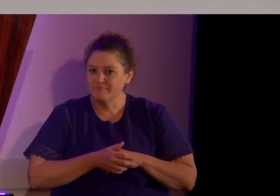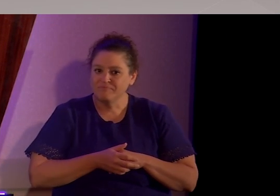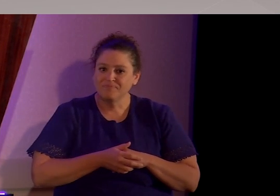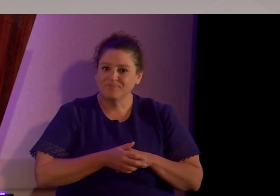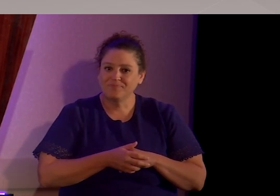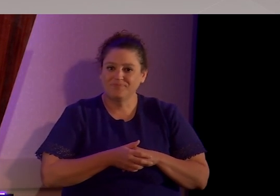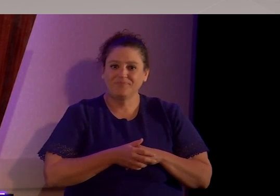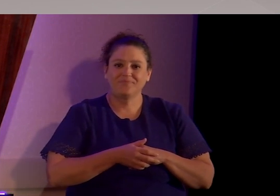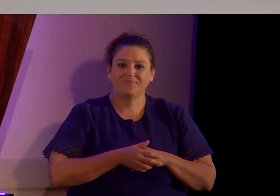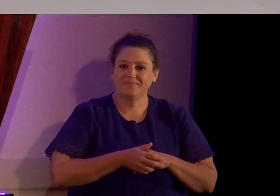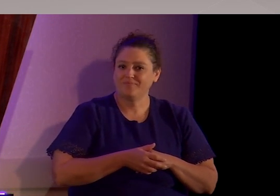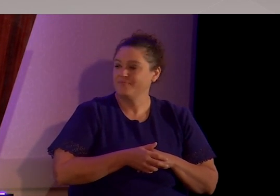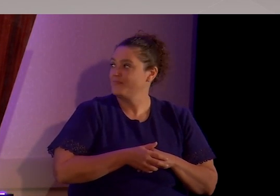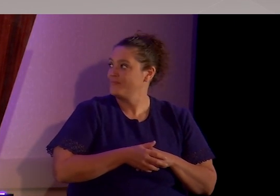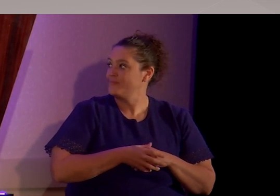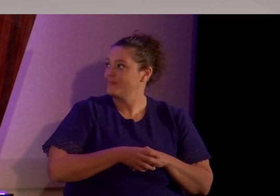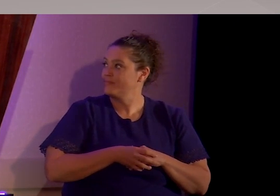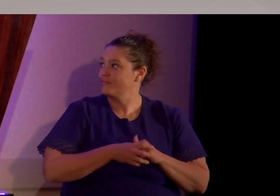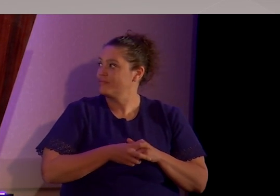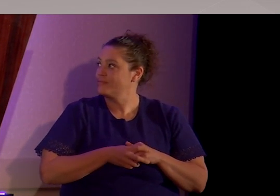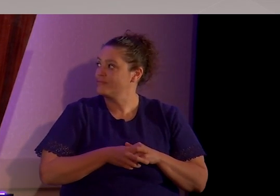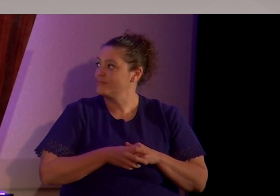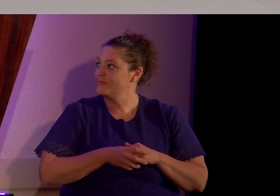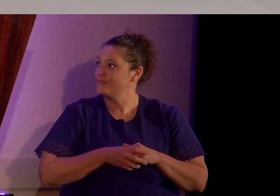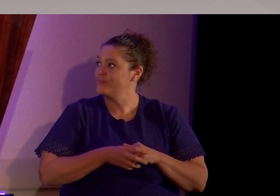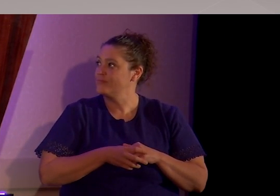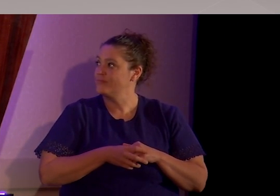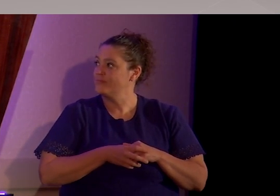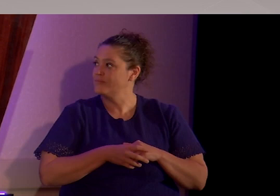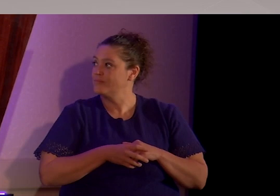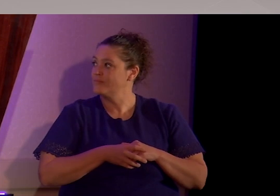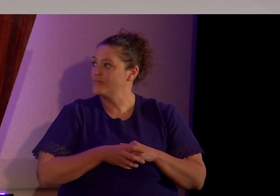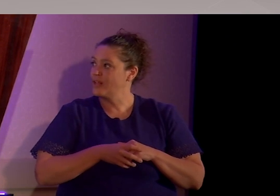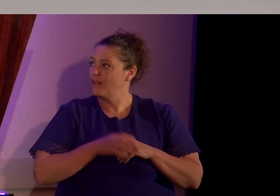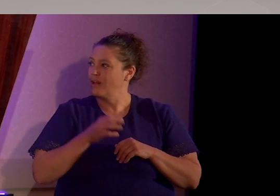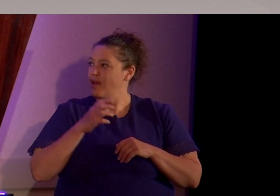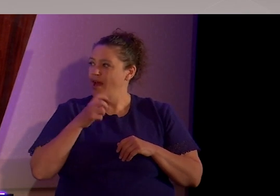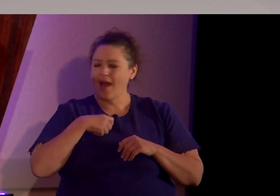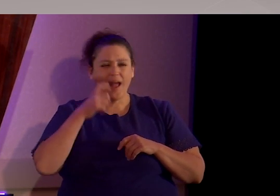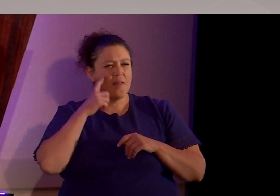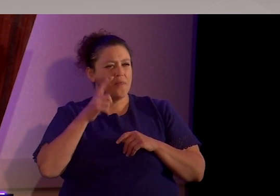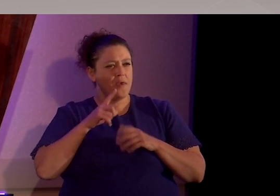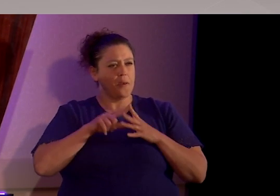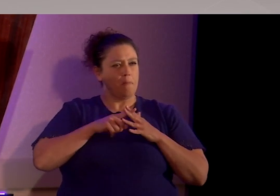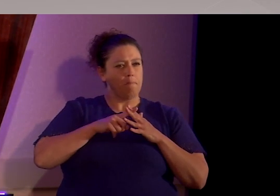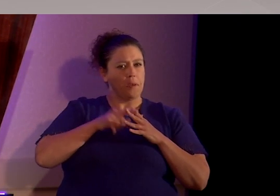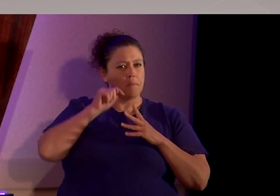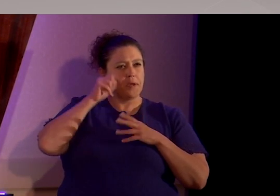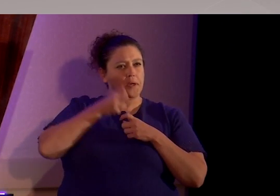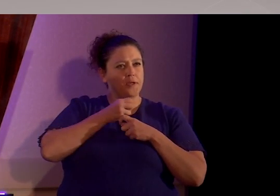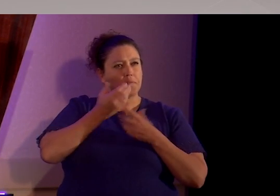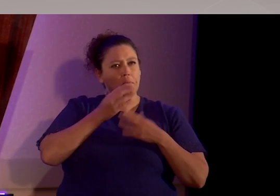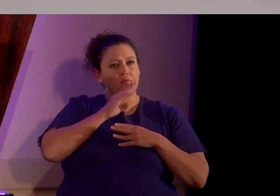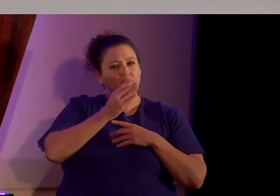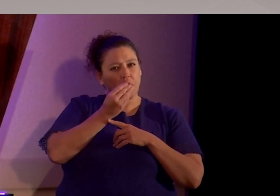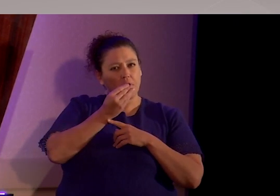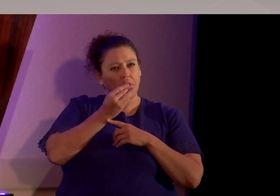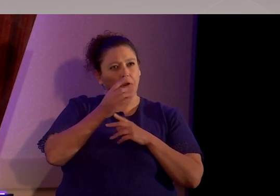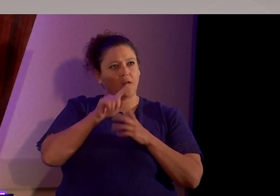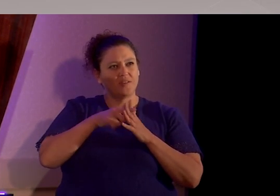So, I was probably not believing in God from my early teens, maybe about 14 on.